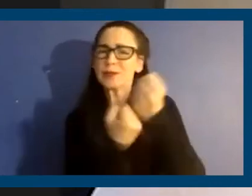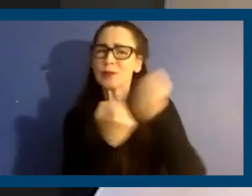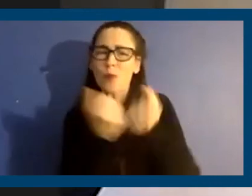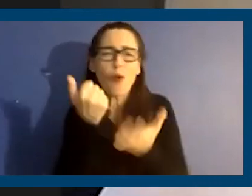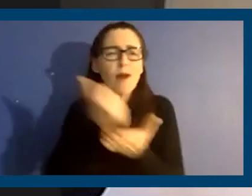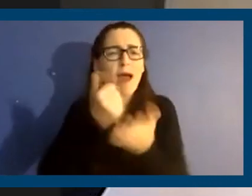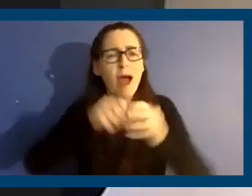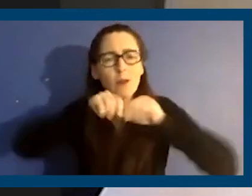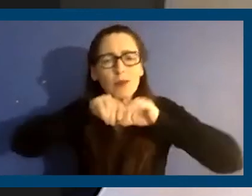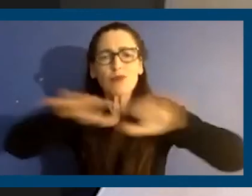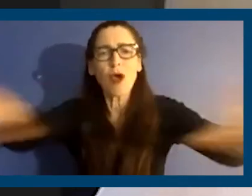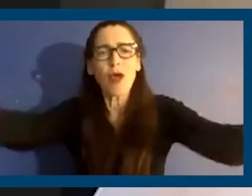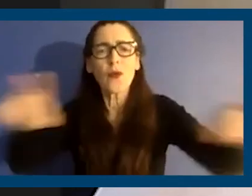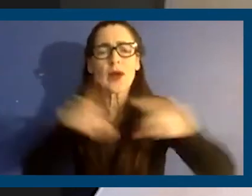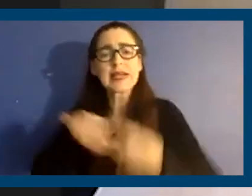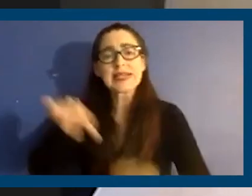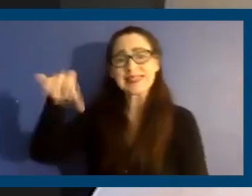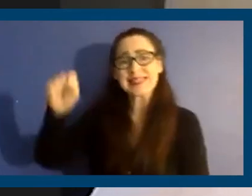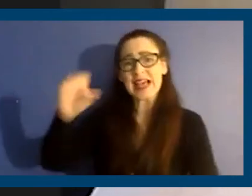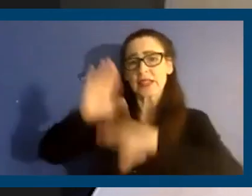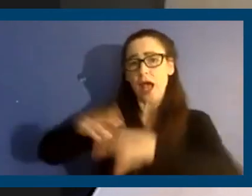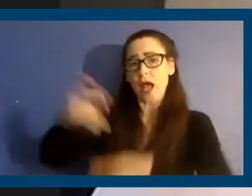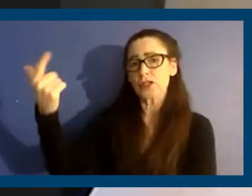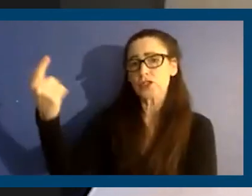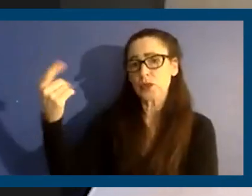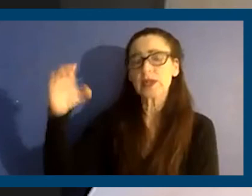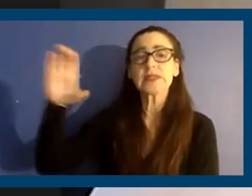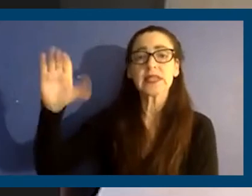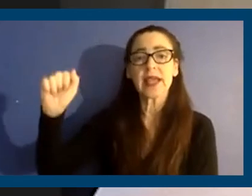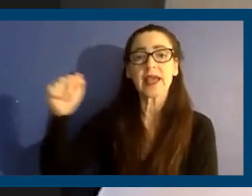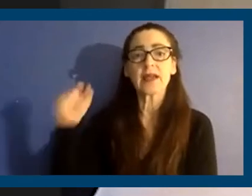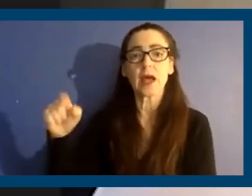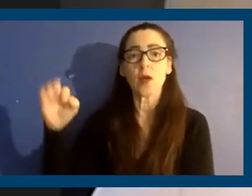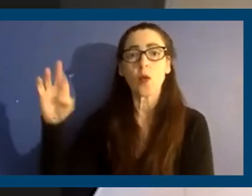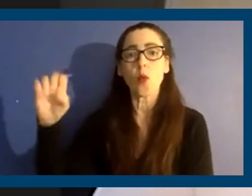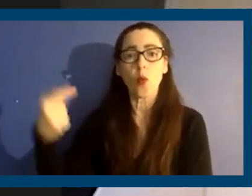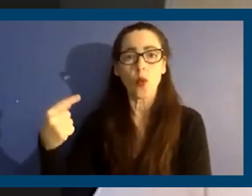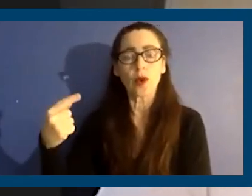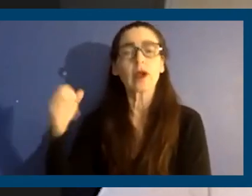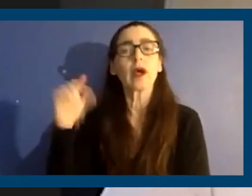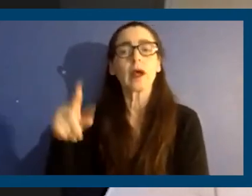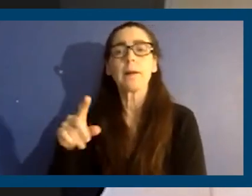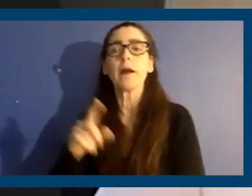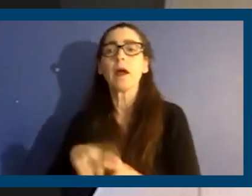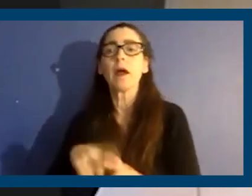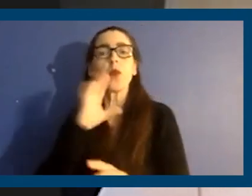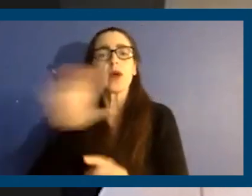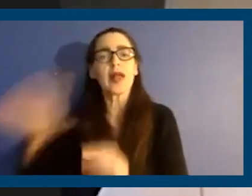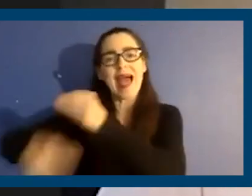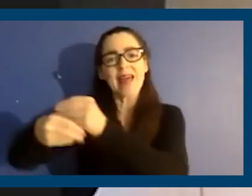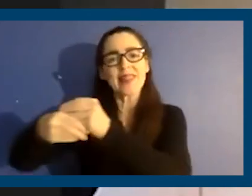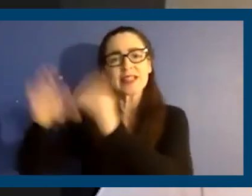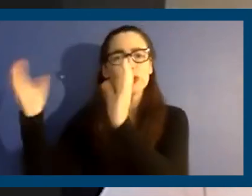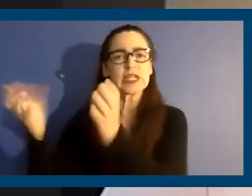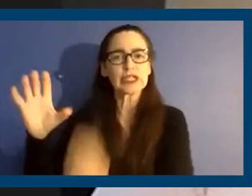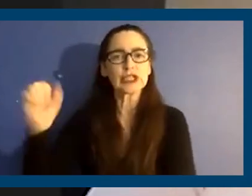go to Yes on 21ca.org and I think that's in the chat. Emma put that in the chat. And